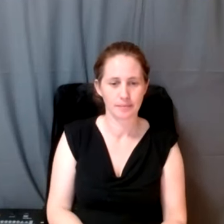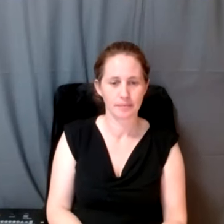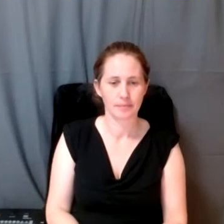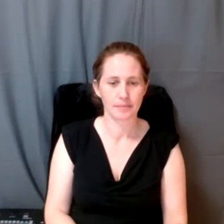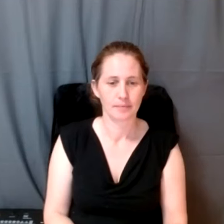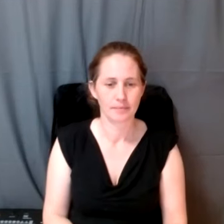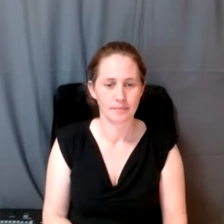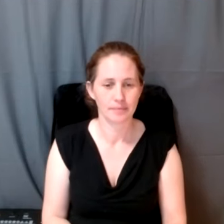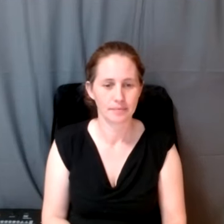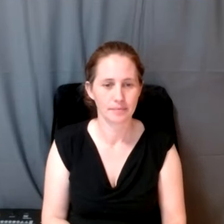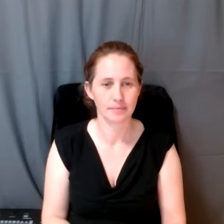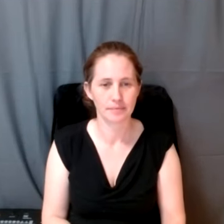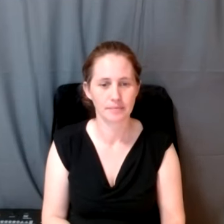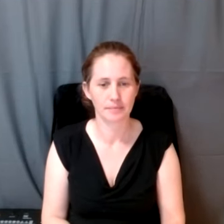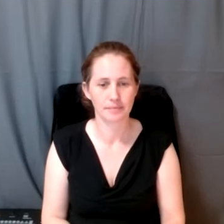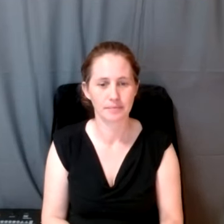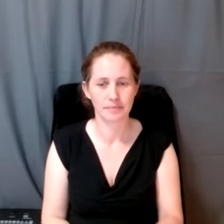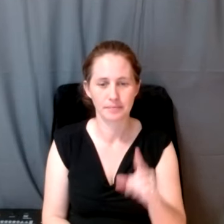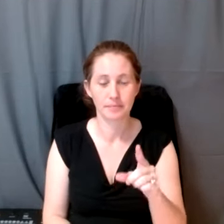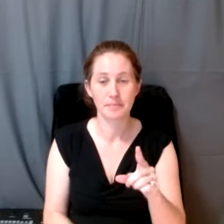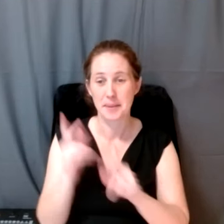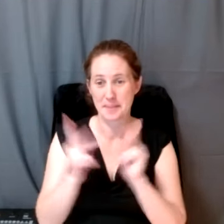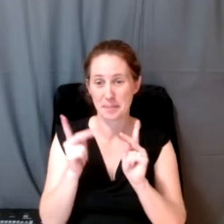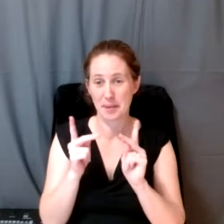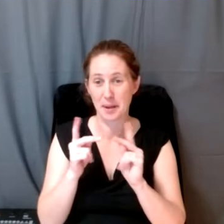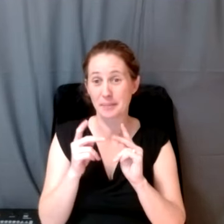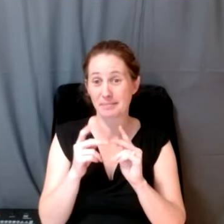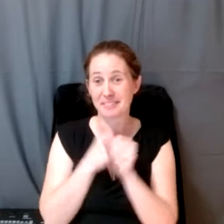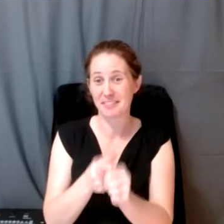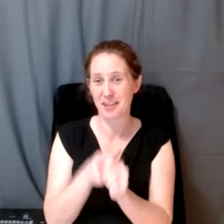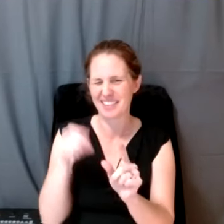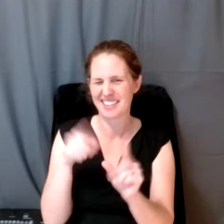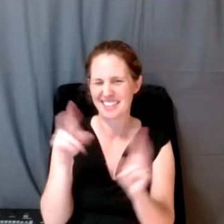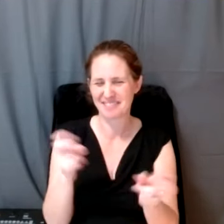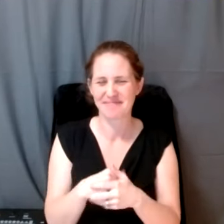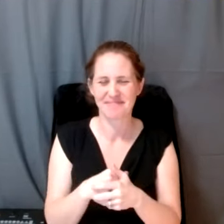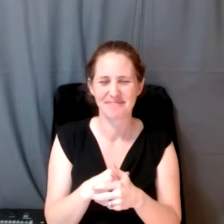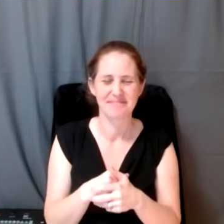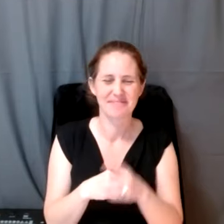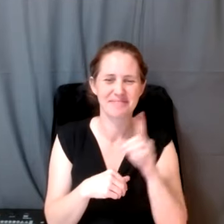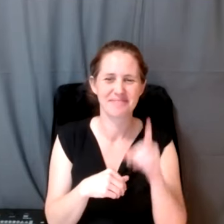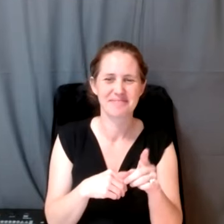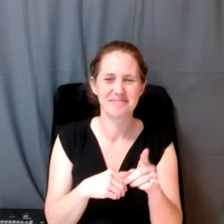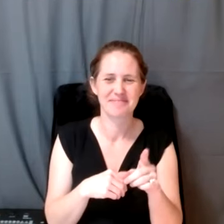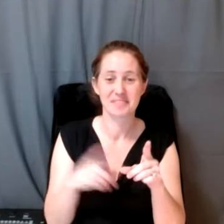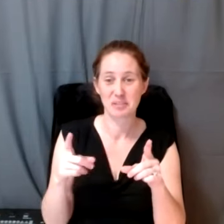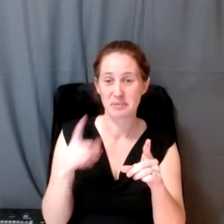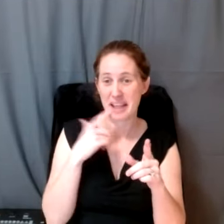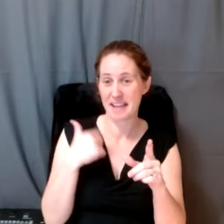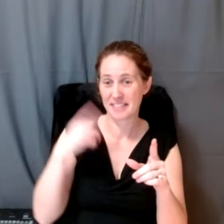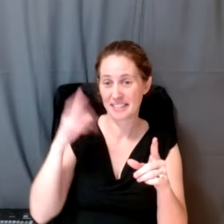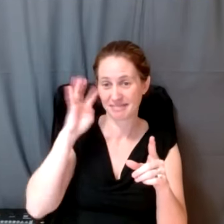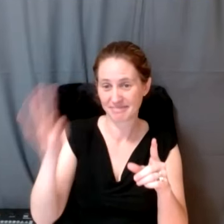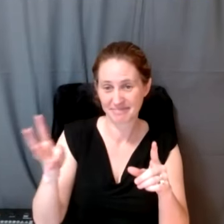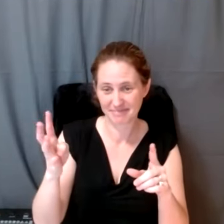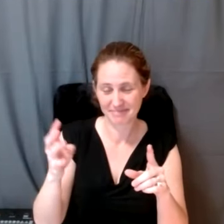I think there's. I think there's. People are running with this theme. So. So we've got a scenario for